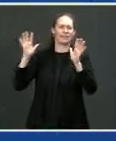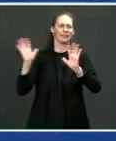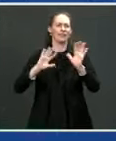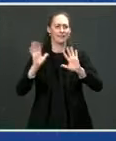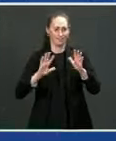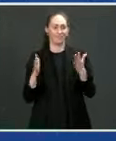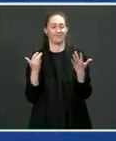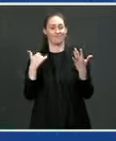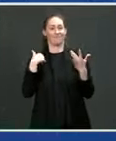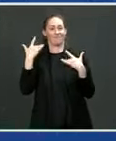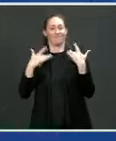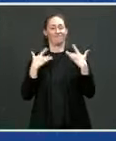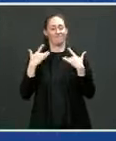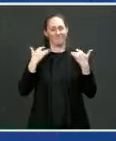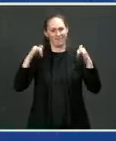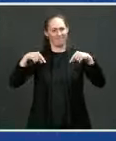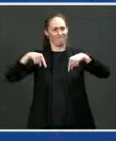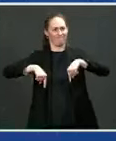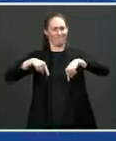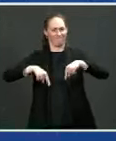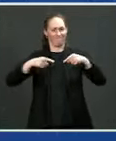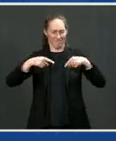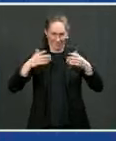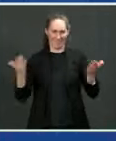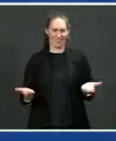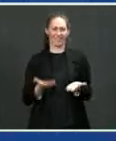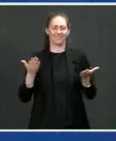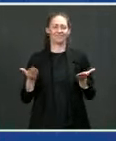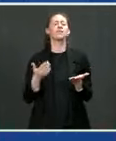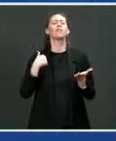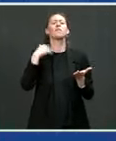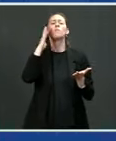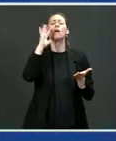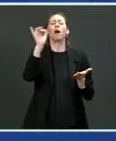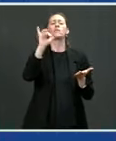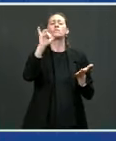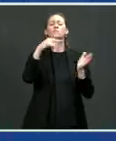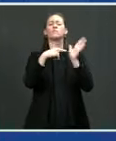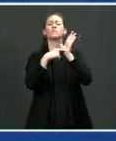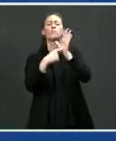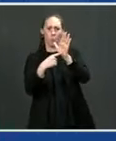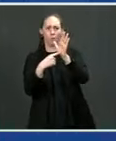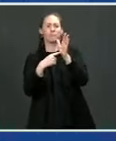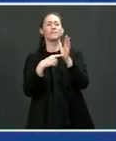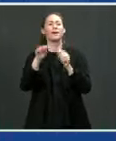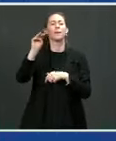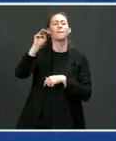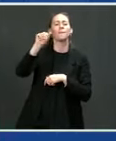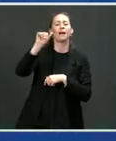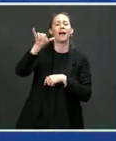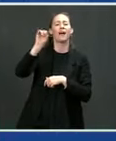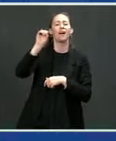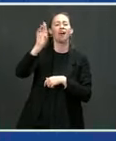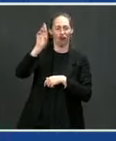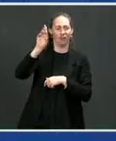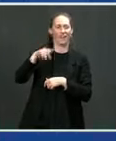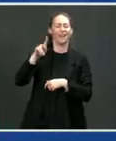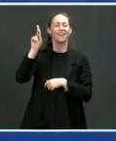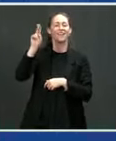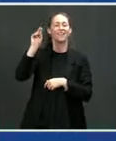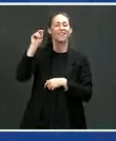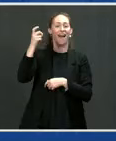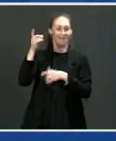I'd like to introduce you to Mayor Knox White of Greenville who is going to start us off and kick off the tour.